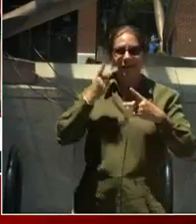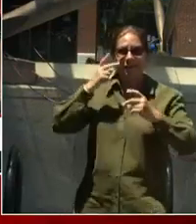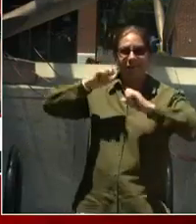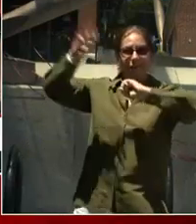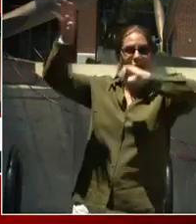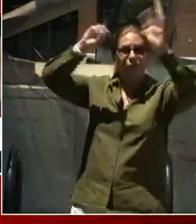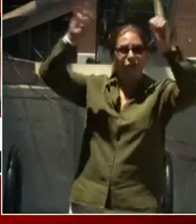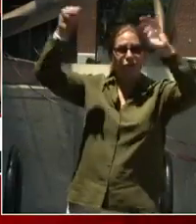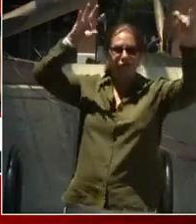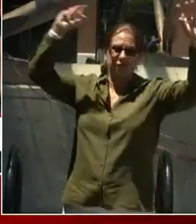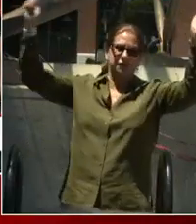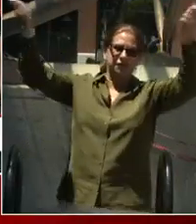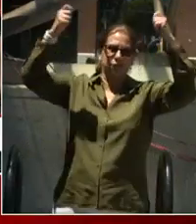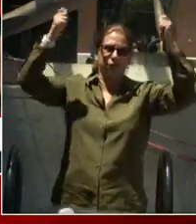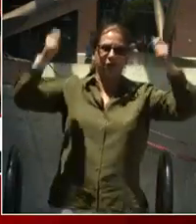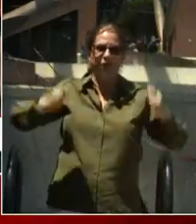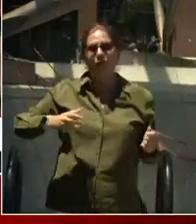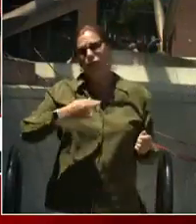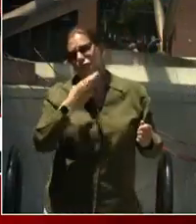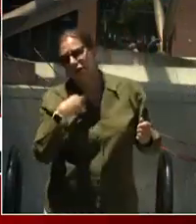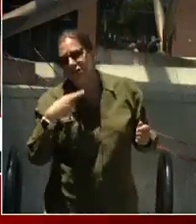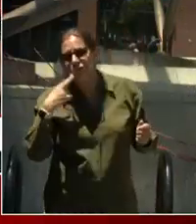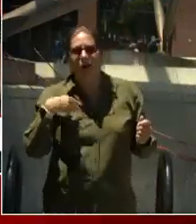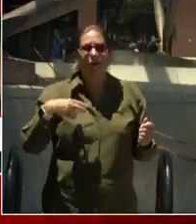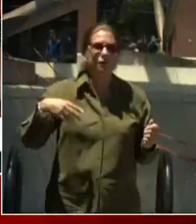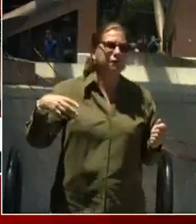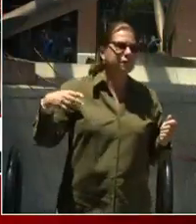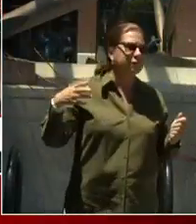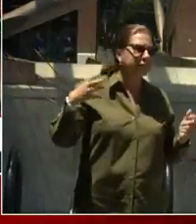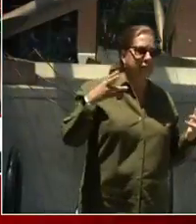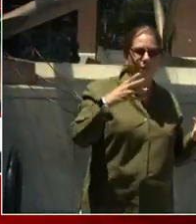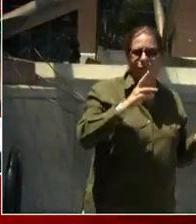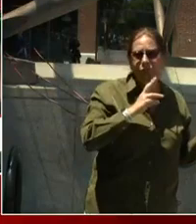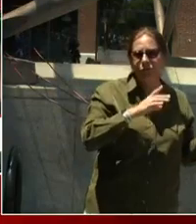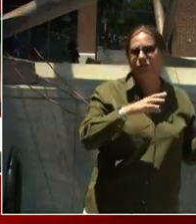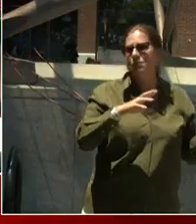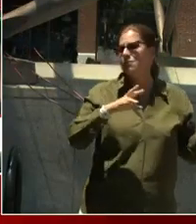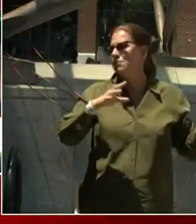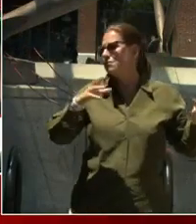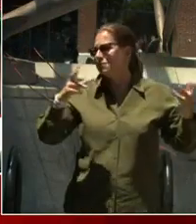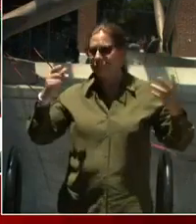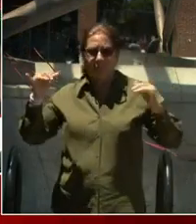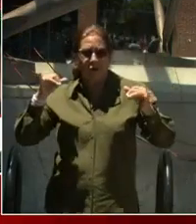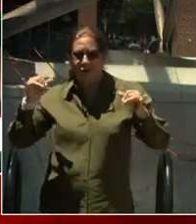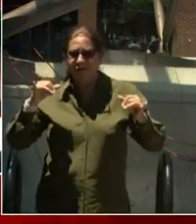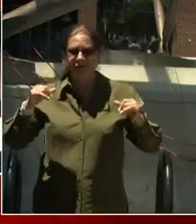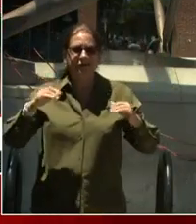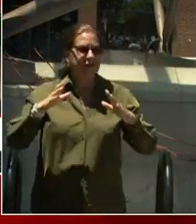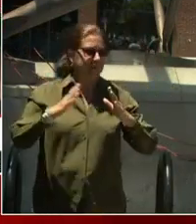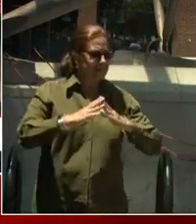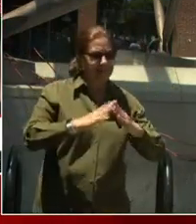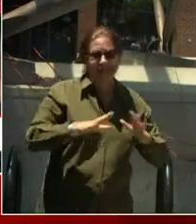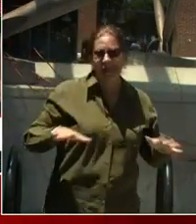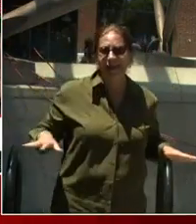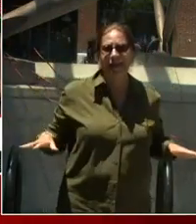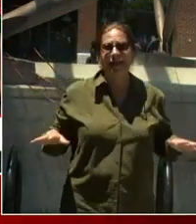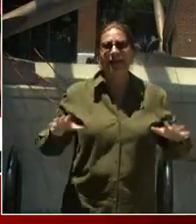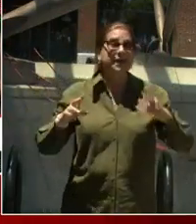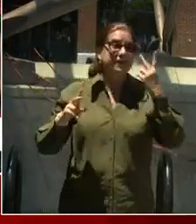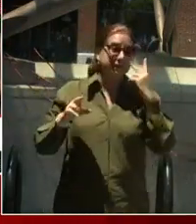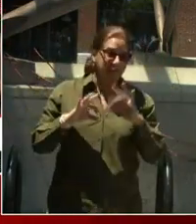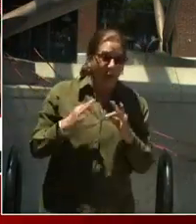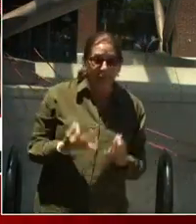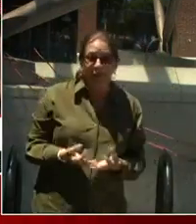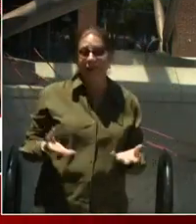experience our restaurants, hotels, our waterfronts, our neighborhoods. See your family. Gather together.